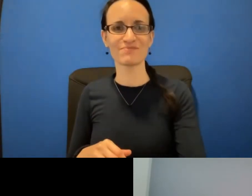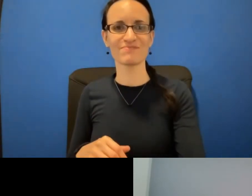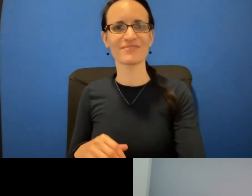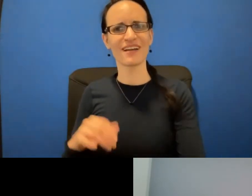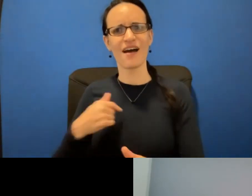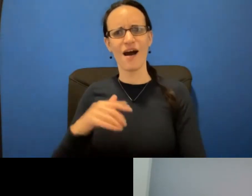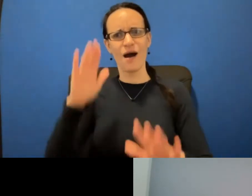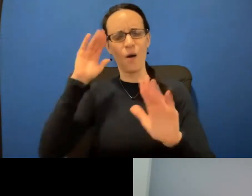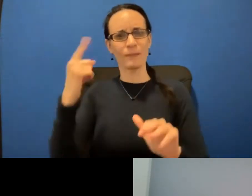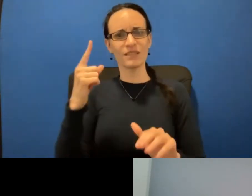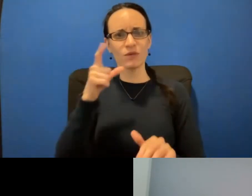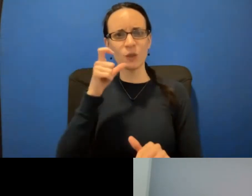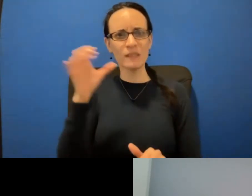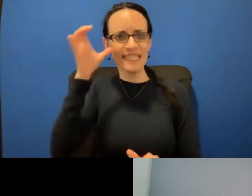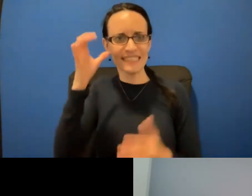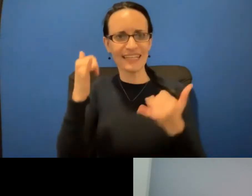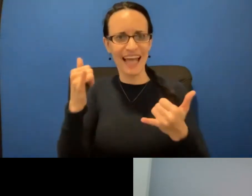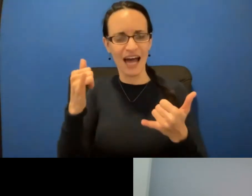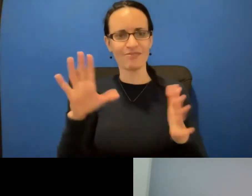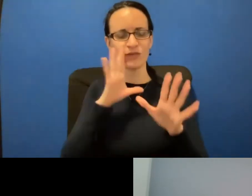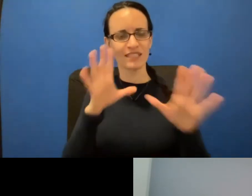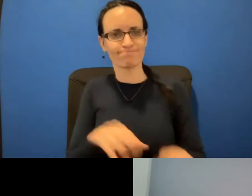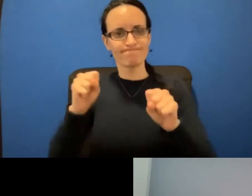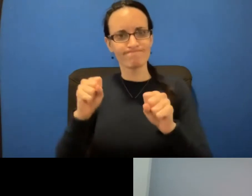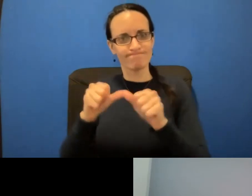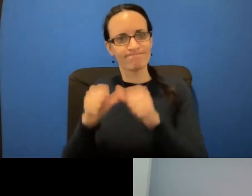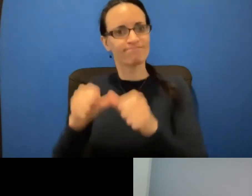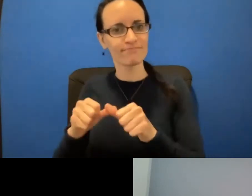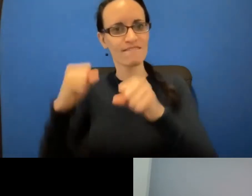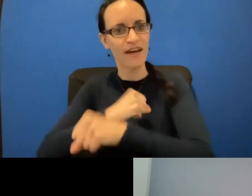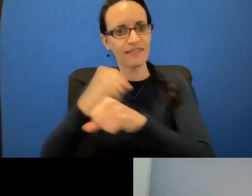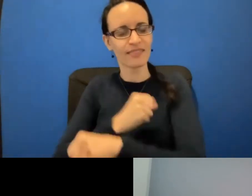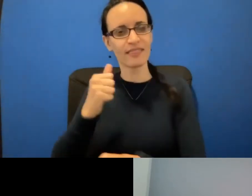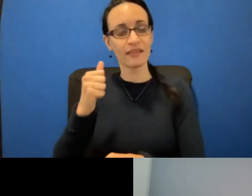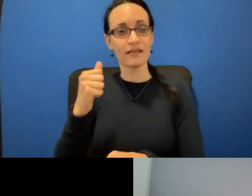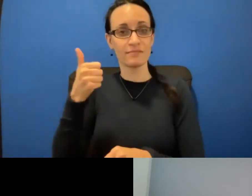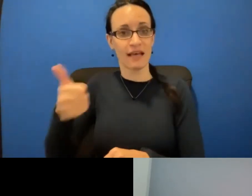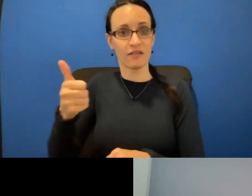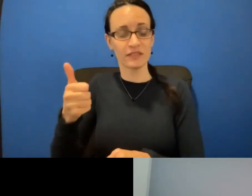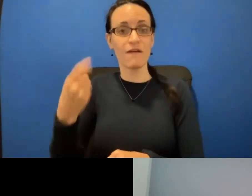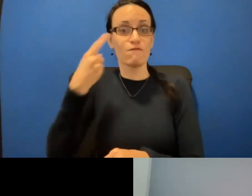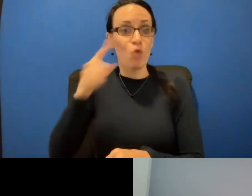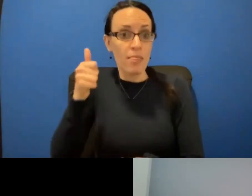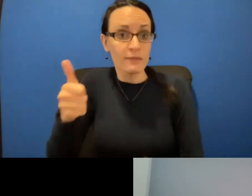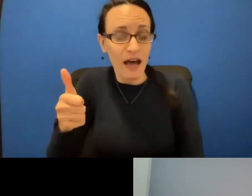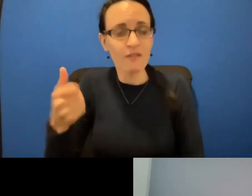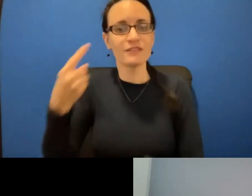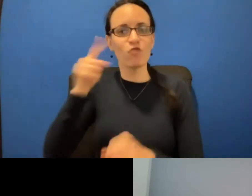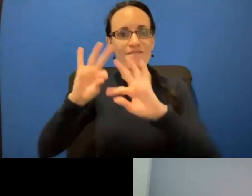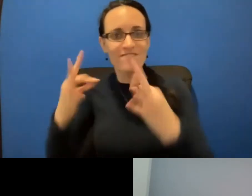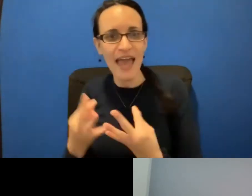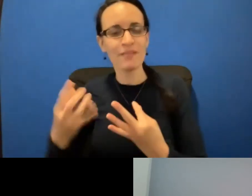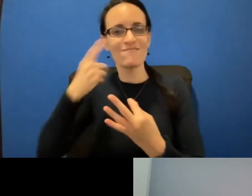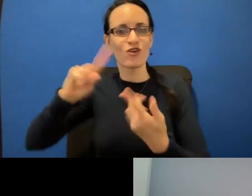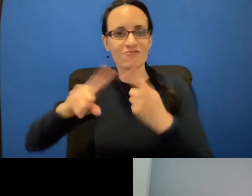right now will take that fight and continue that fight in their own lives, not only for themselves, but for their family and their friends and the generations